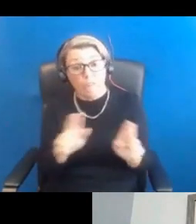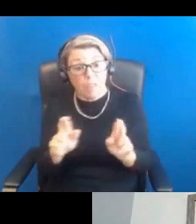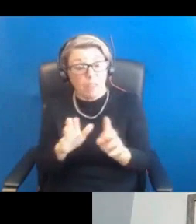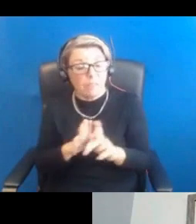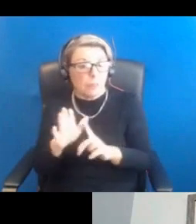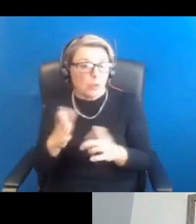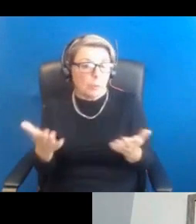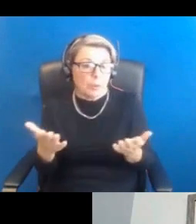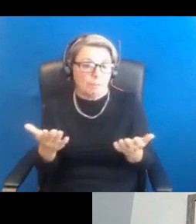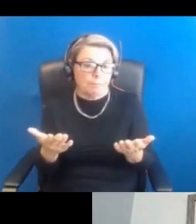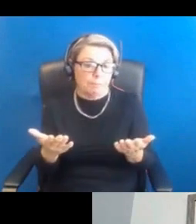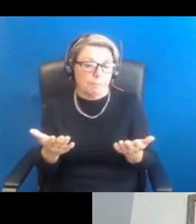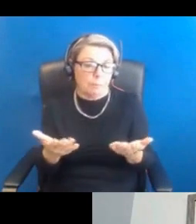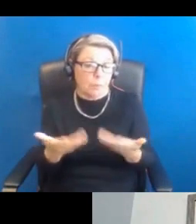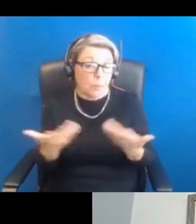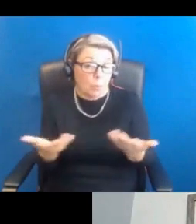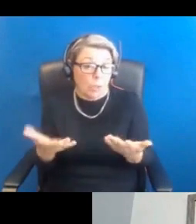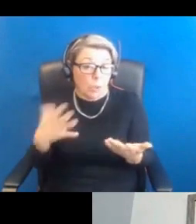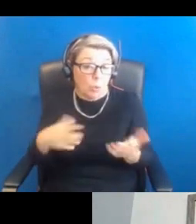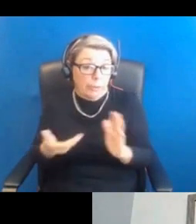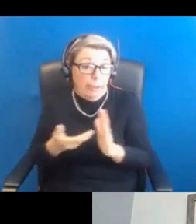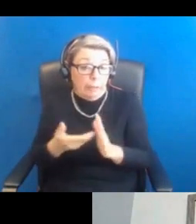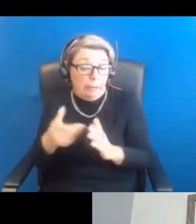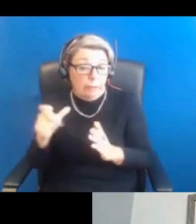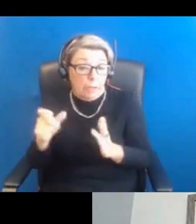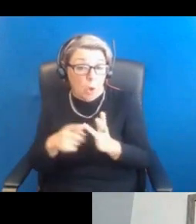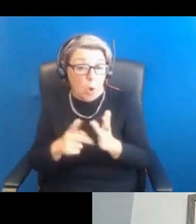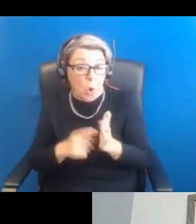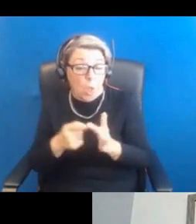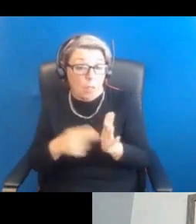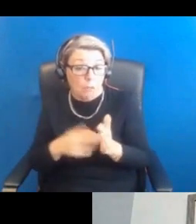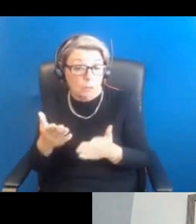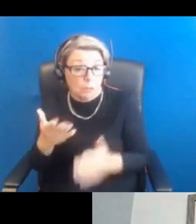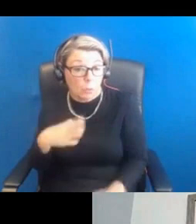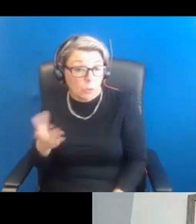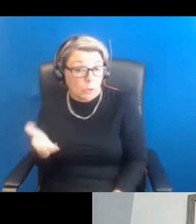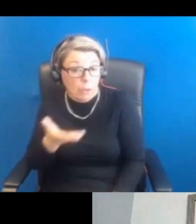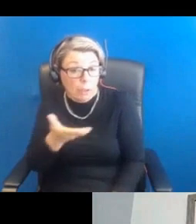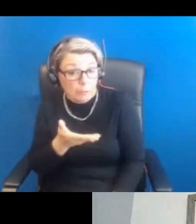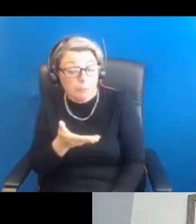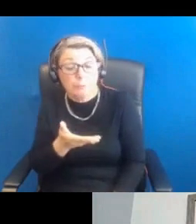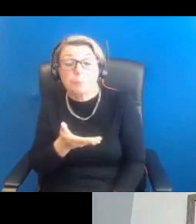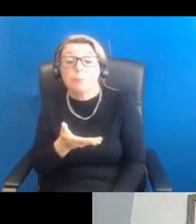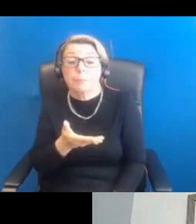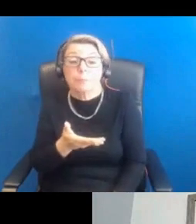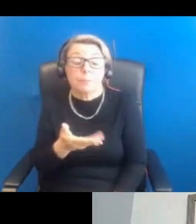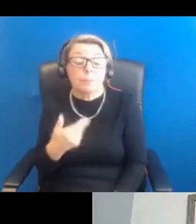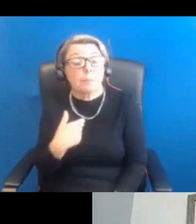Whether you want to add anything, Colin? Yes, I mean, think that if you sort of look at the